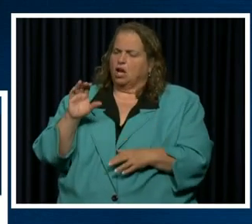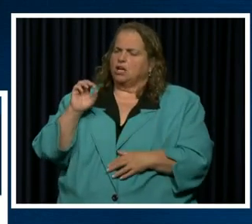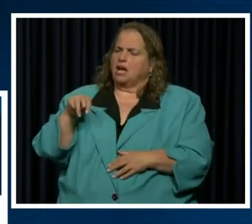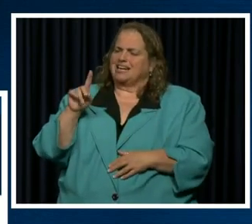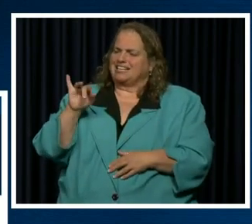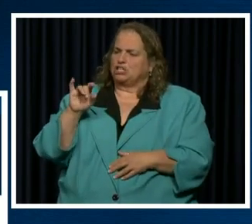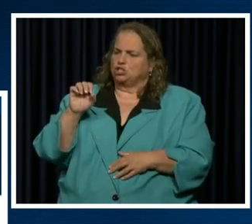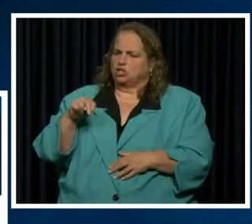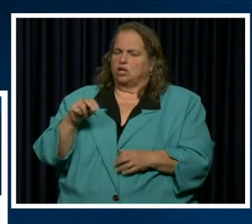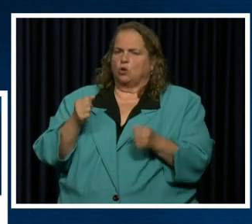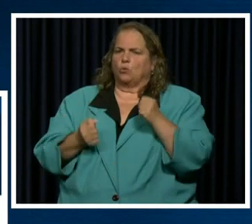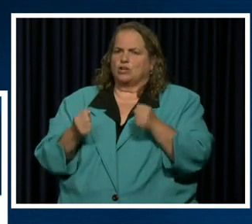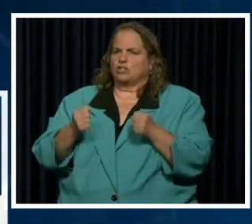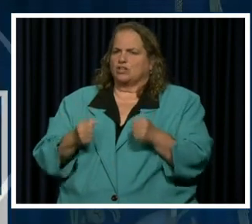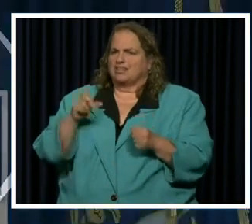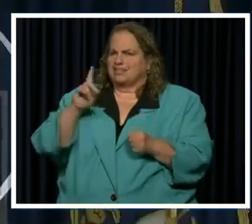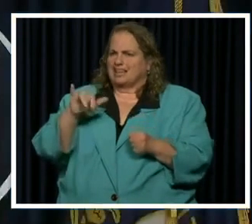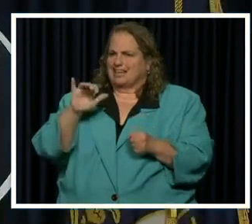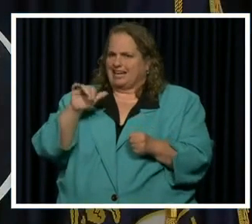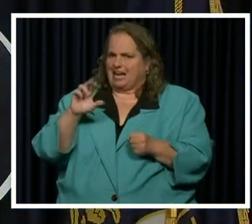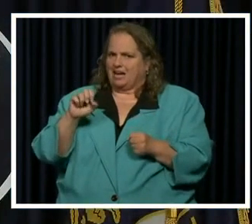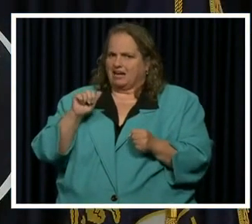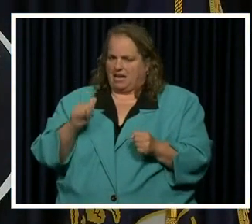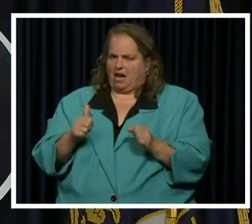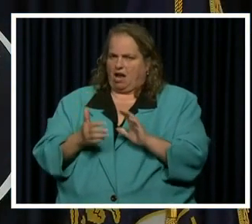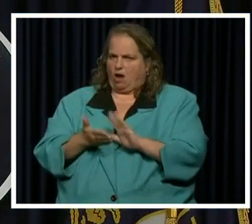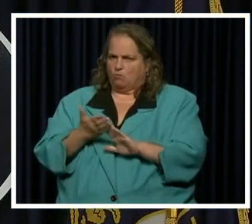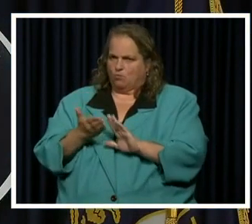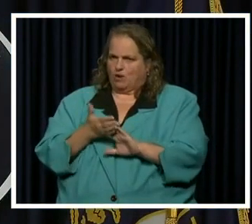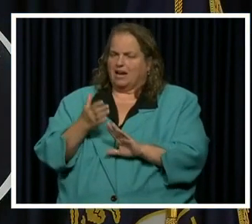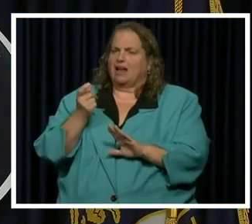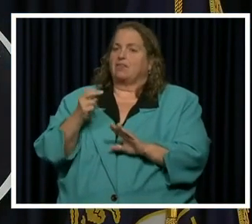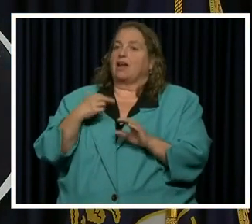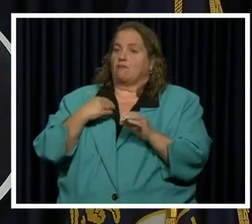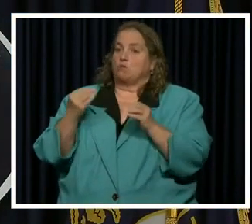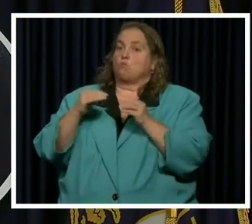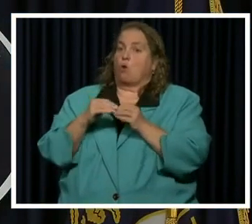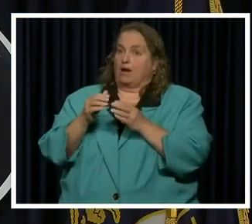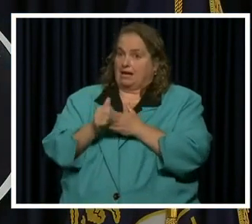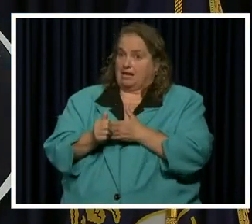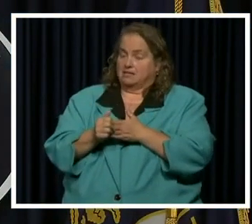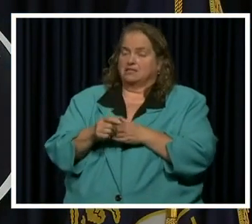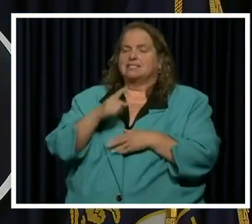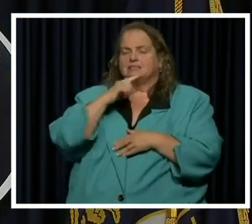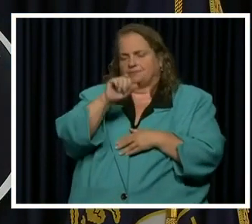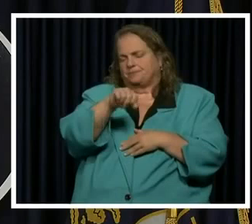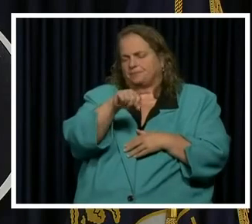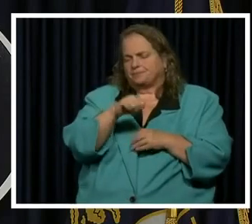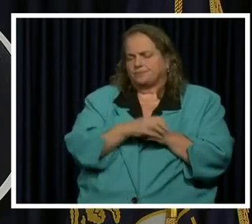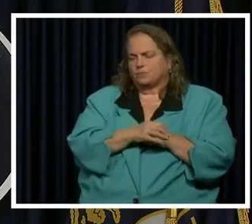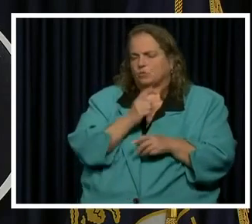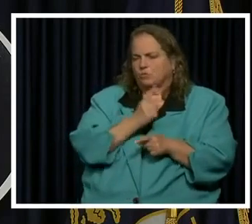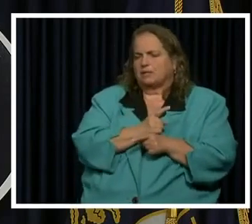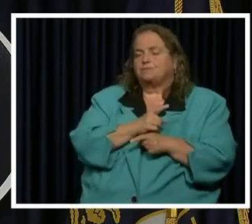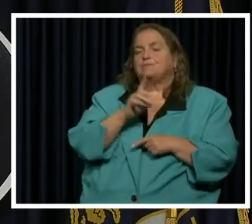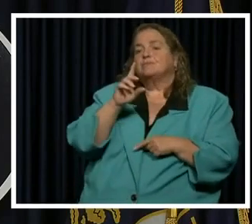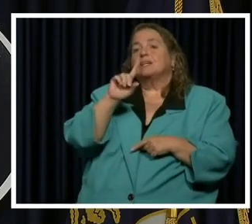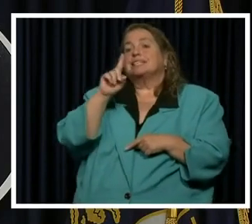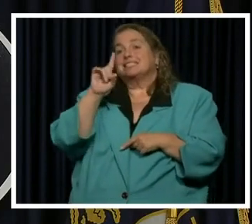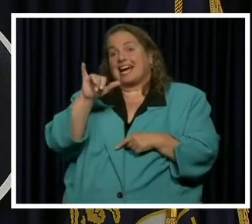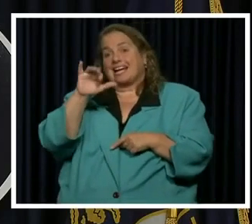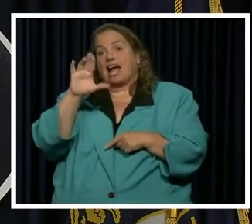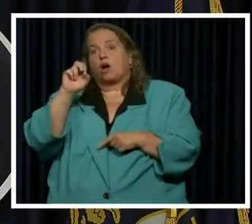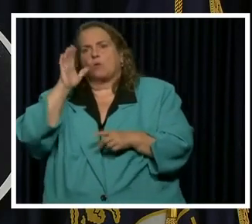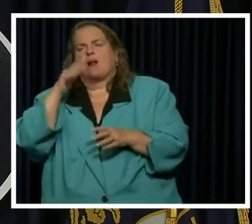under which these daycare centers operate in helping more guidance. Right. So the questions on daycare, we hope to have